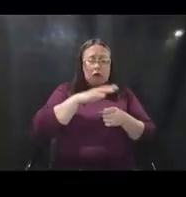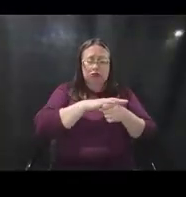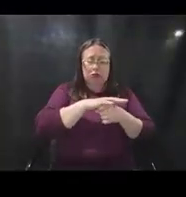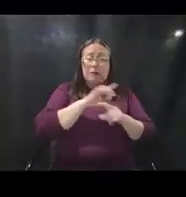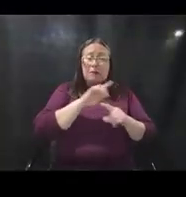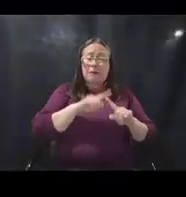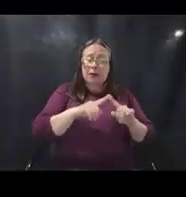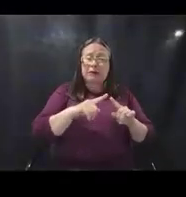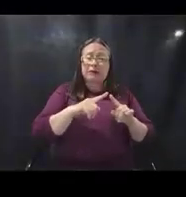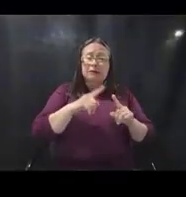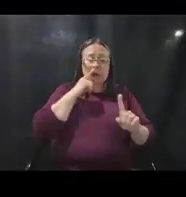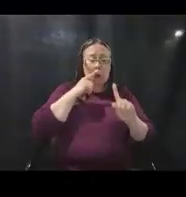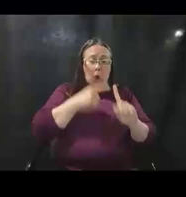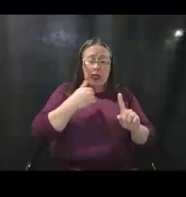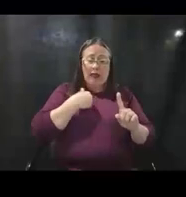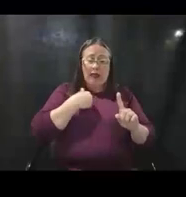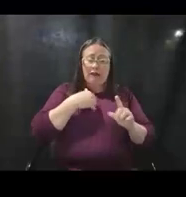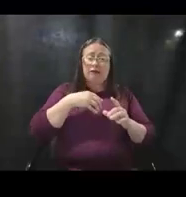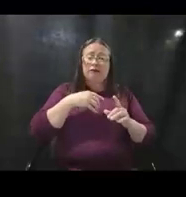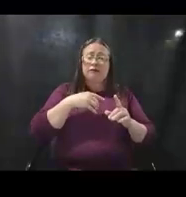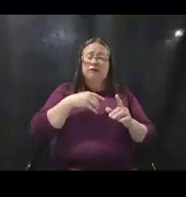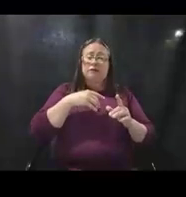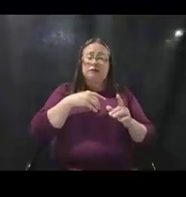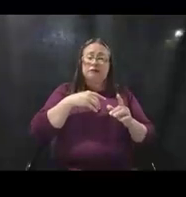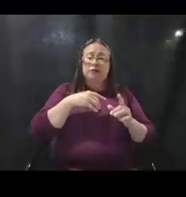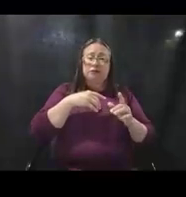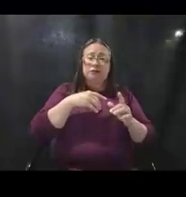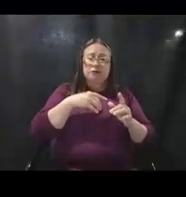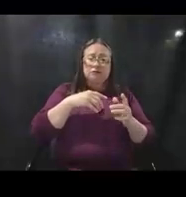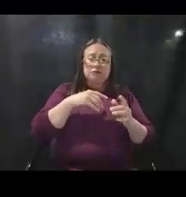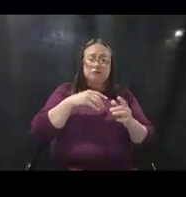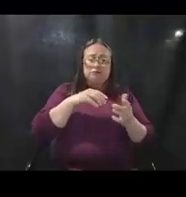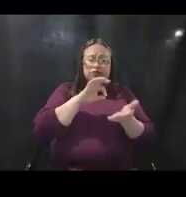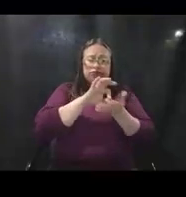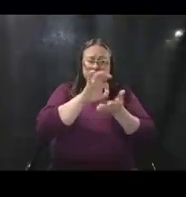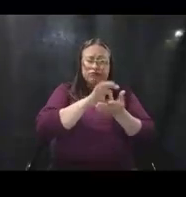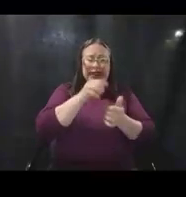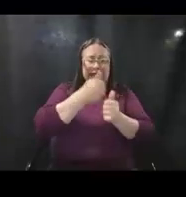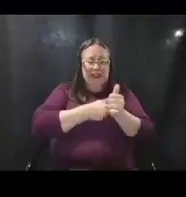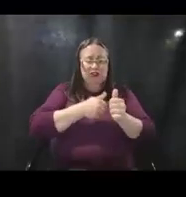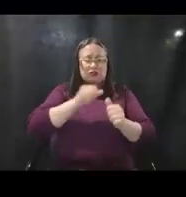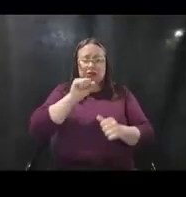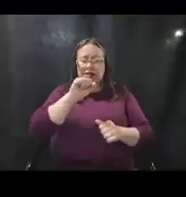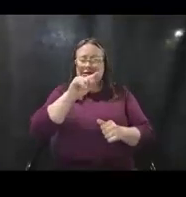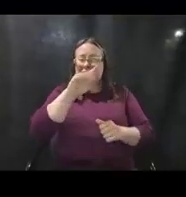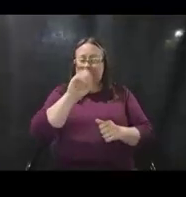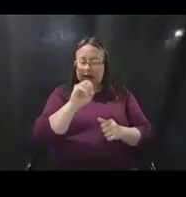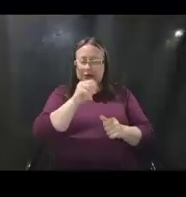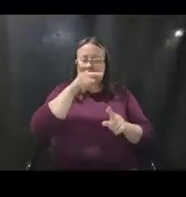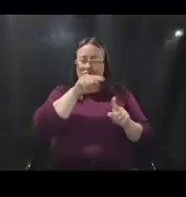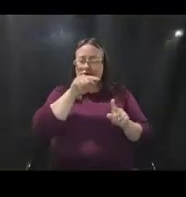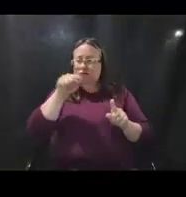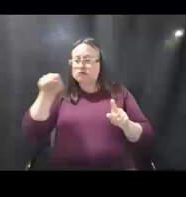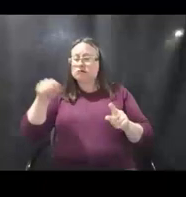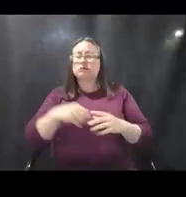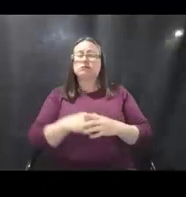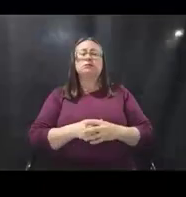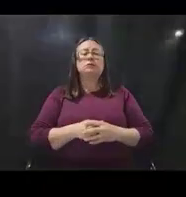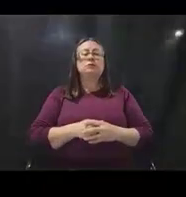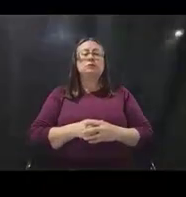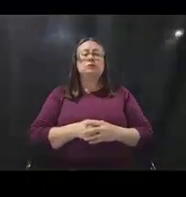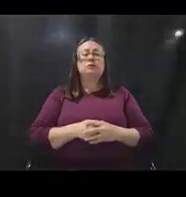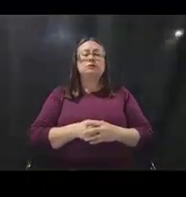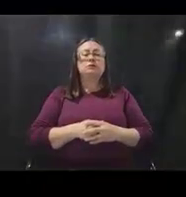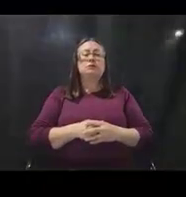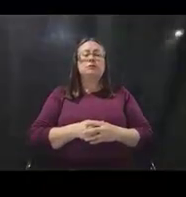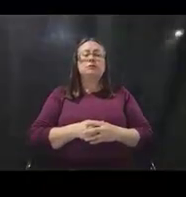at every site of social vulnerability. One thing I will call attention to here, it is